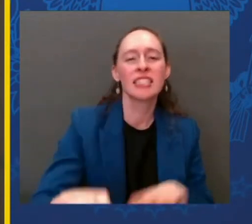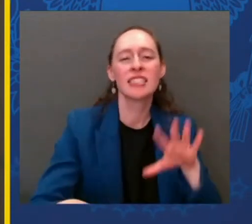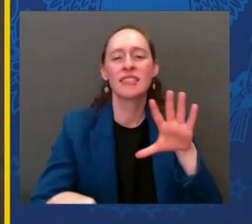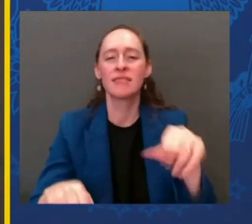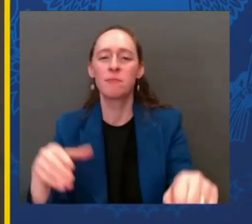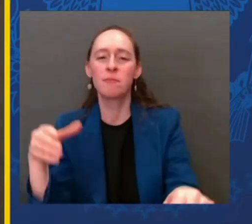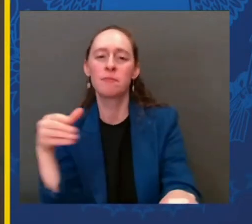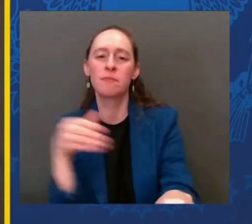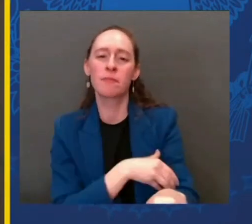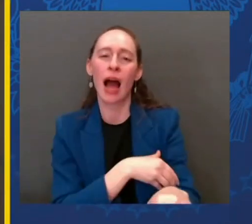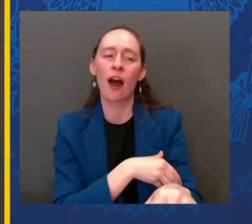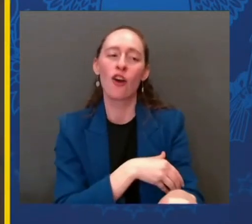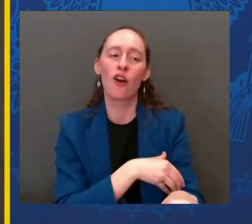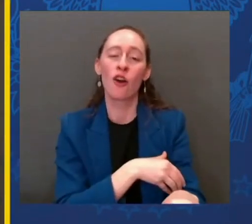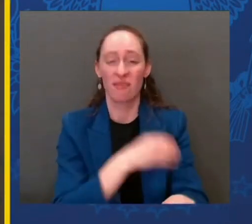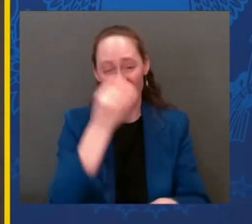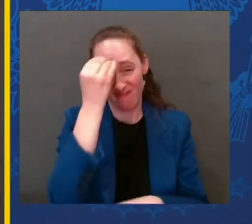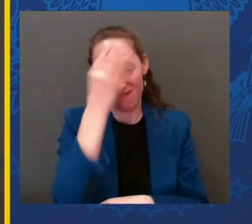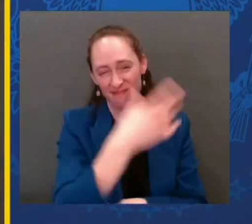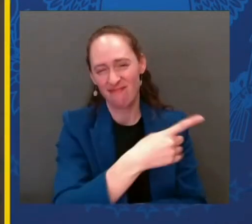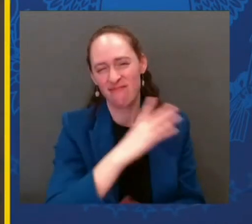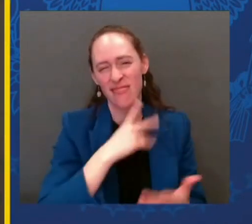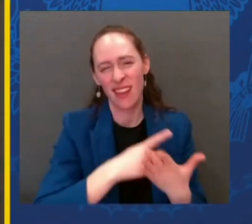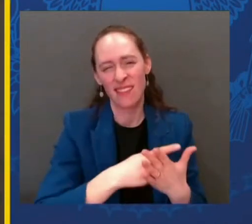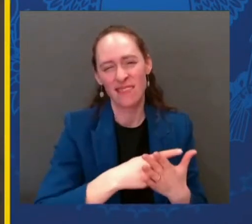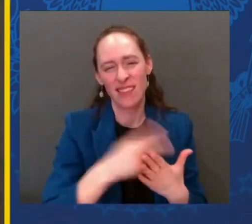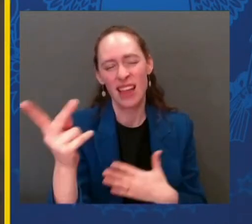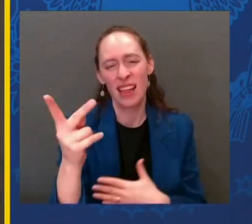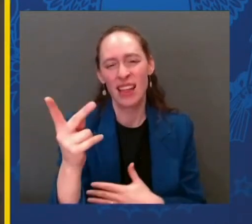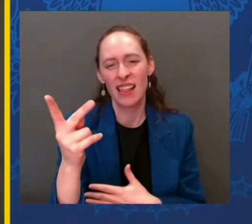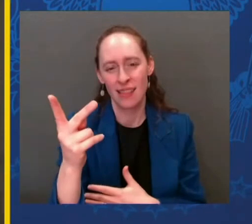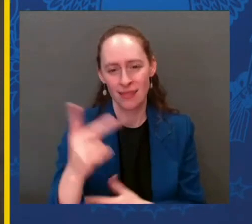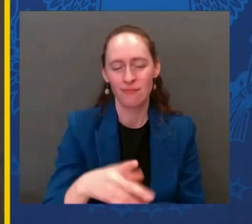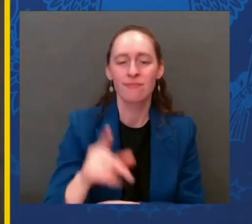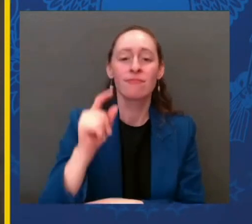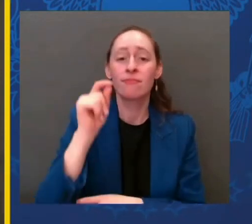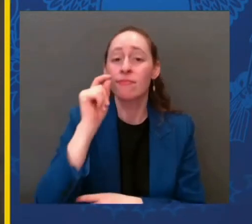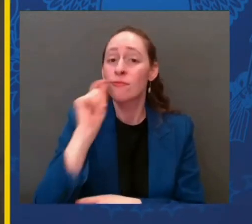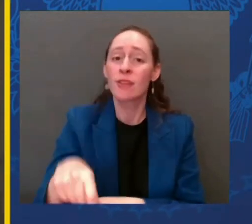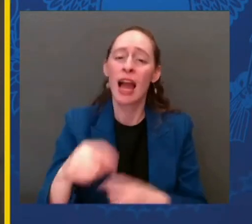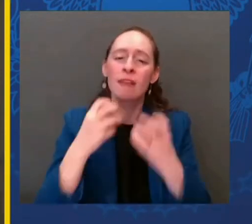Democracies of the world will stand guard over freedom today, tomorrow, and forever.